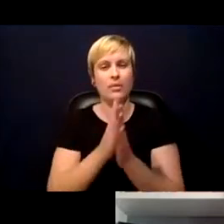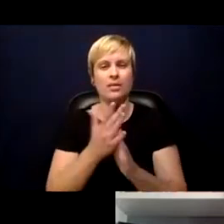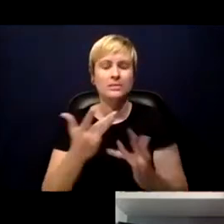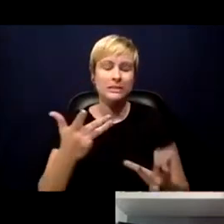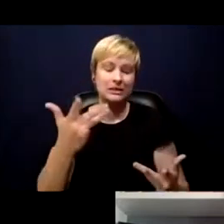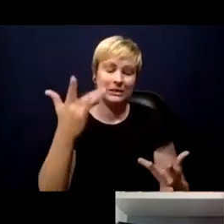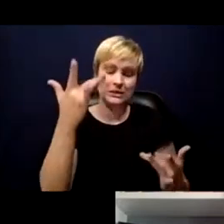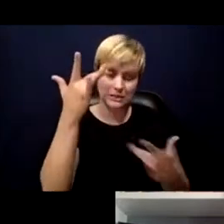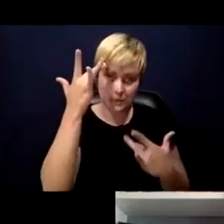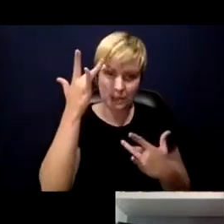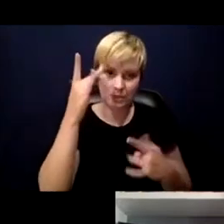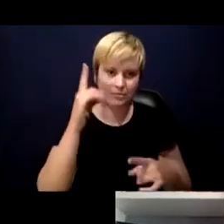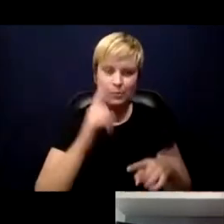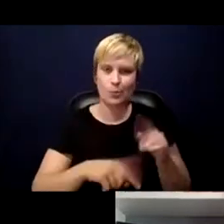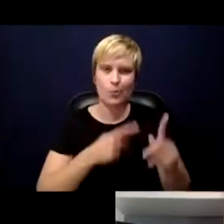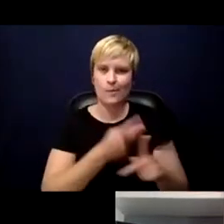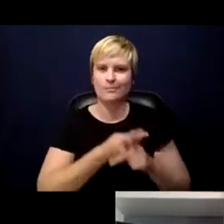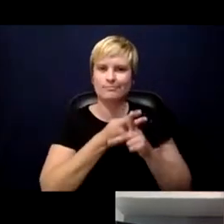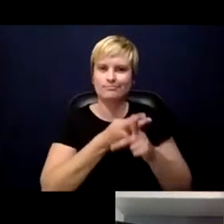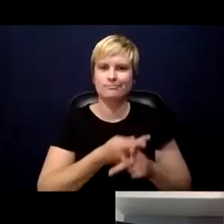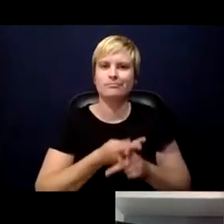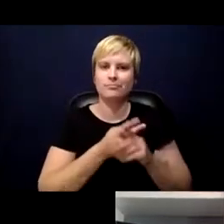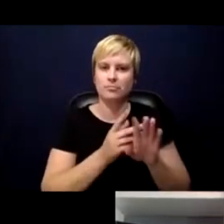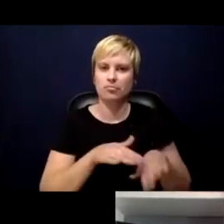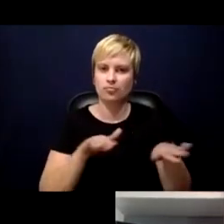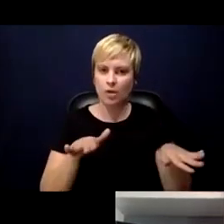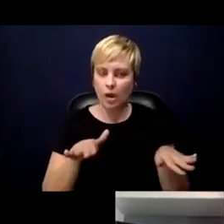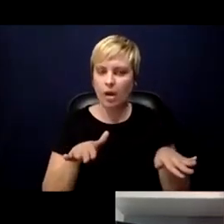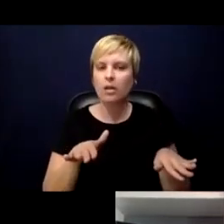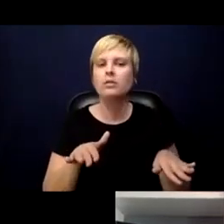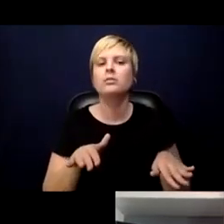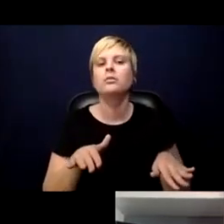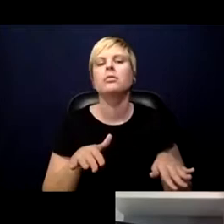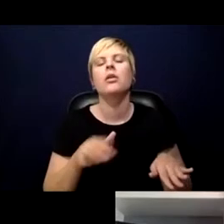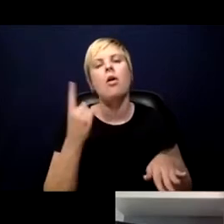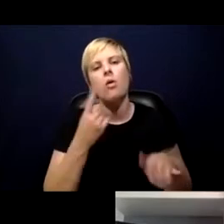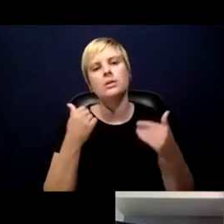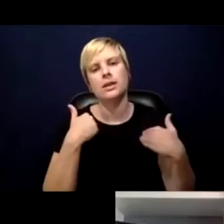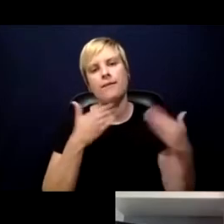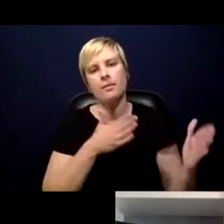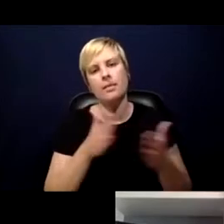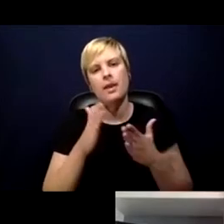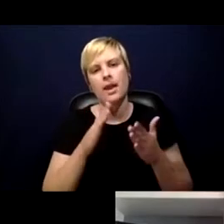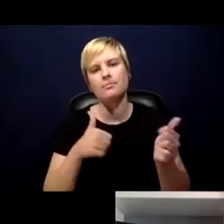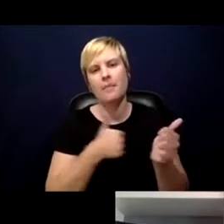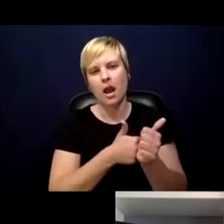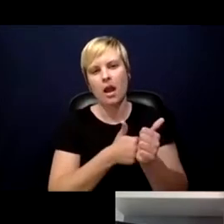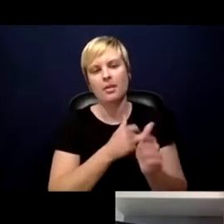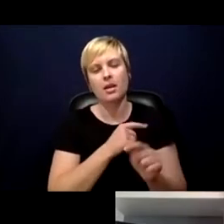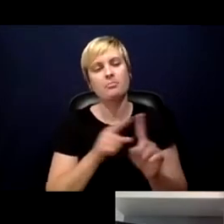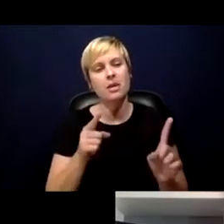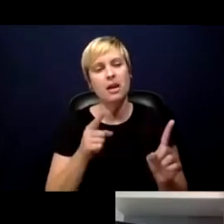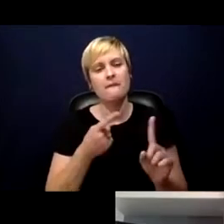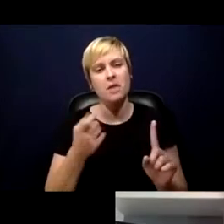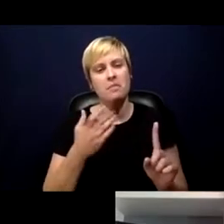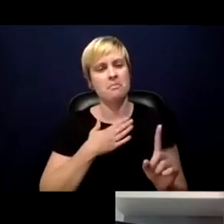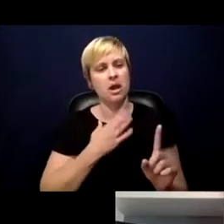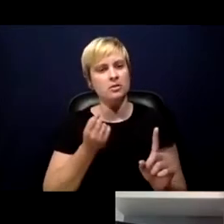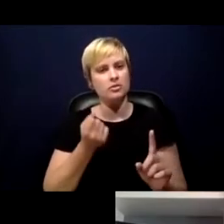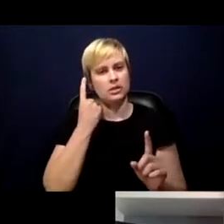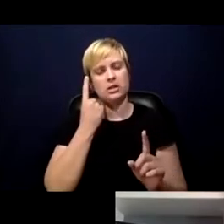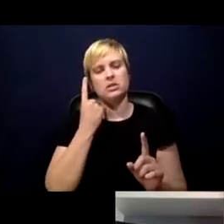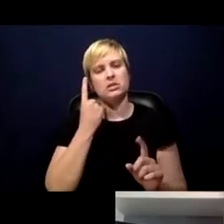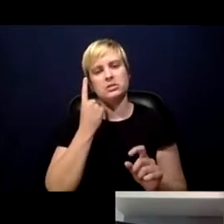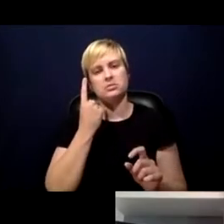can not take care of your child, always have a plan. But there, my understanding is that there, there will